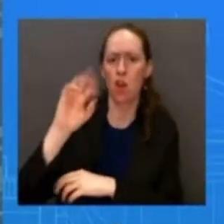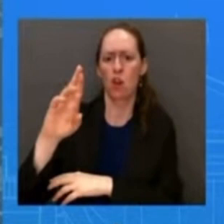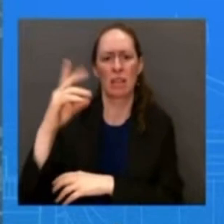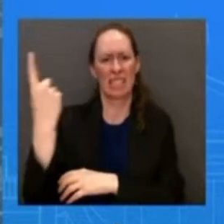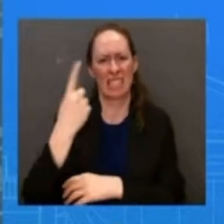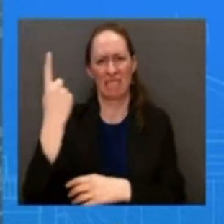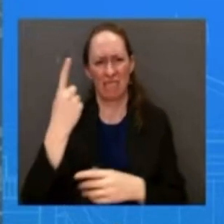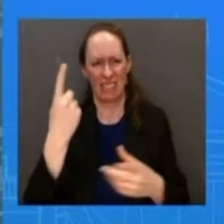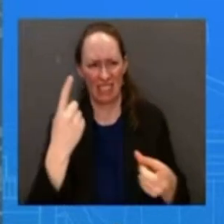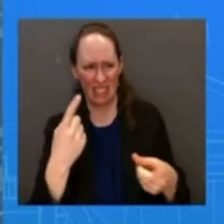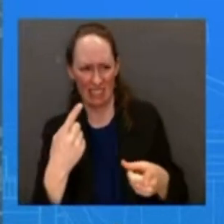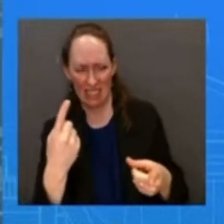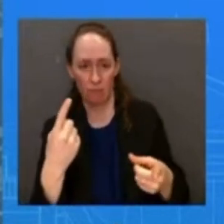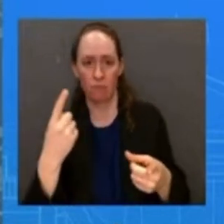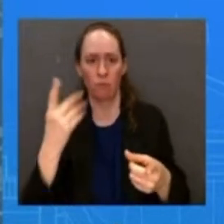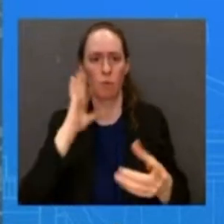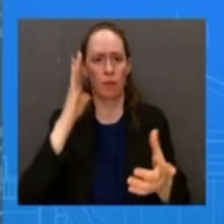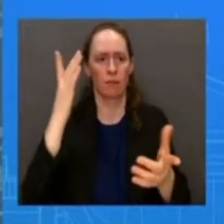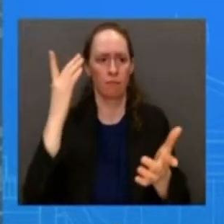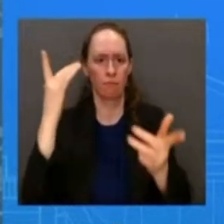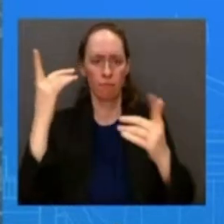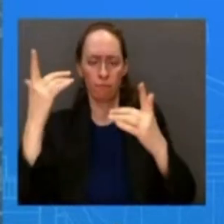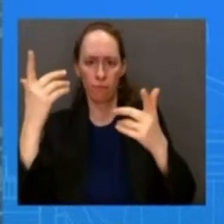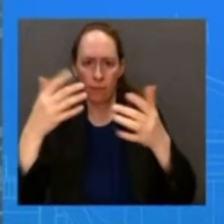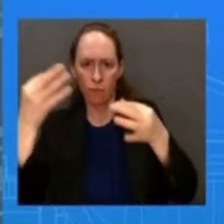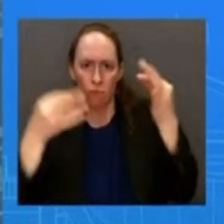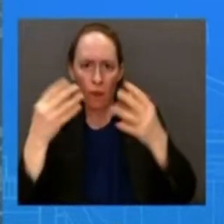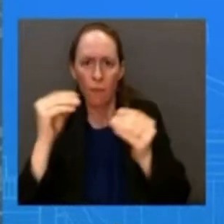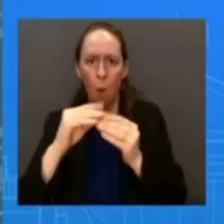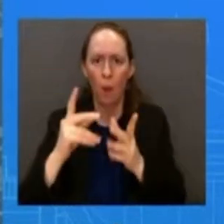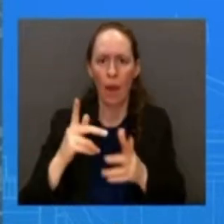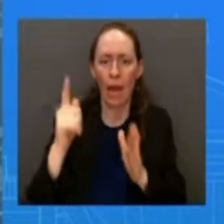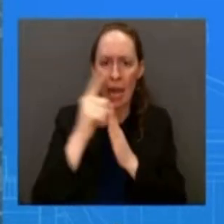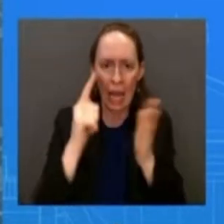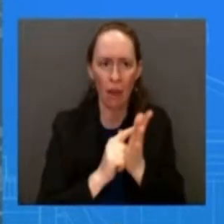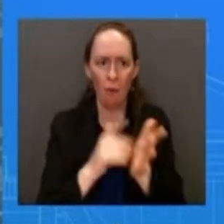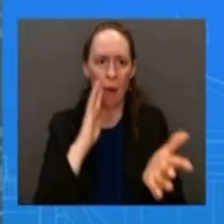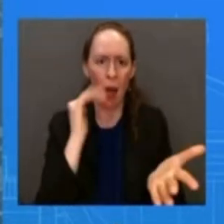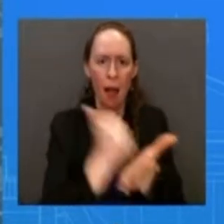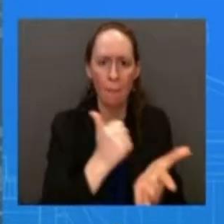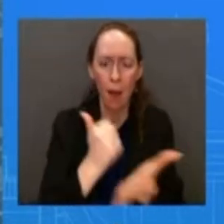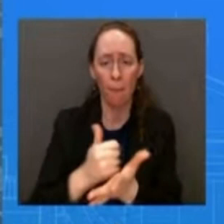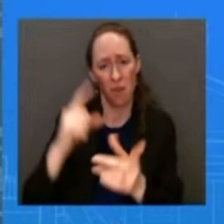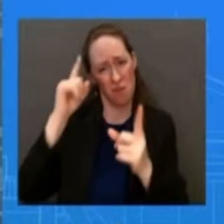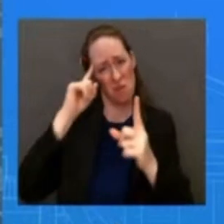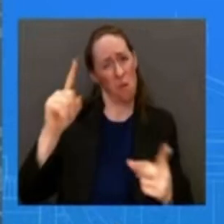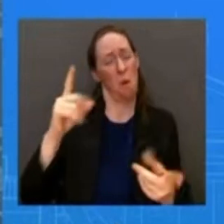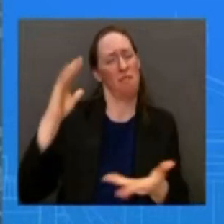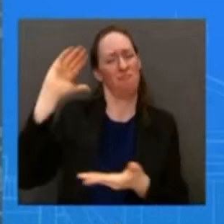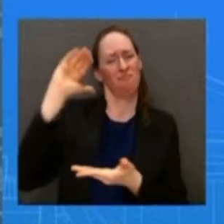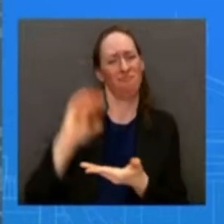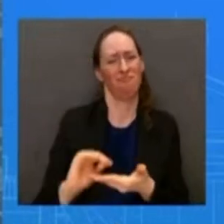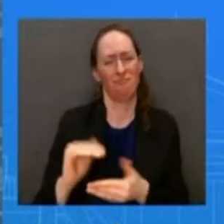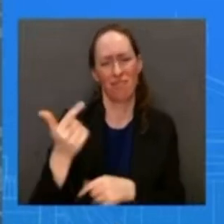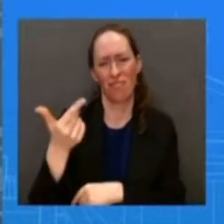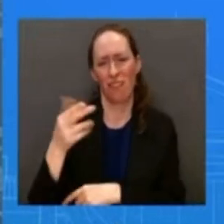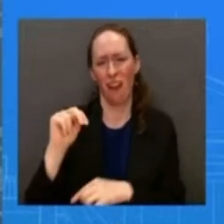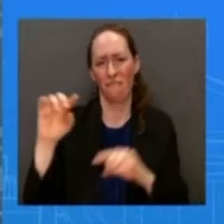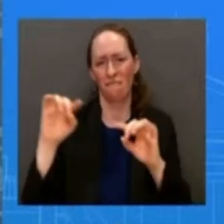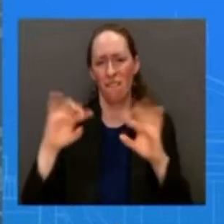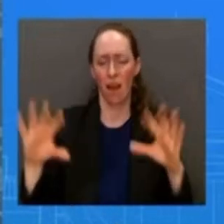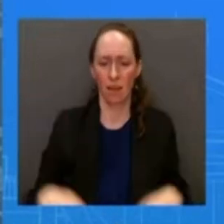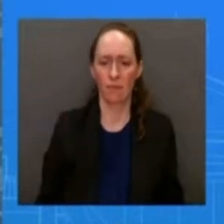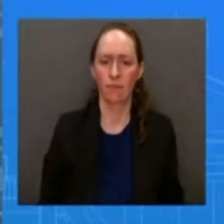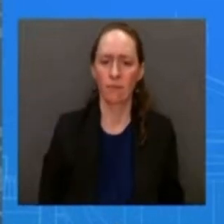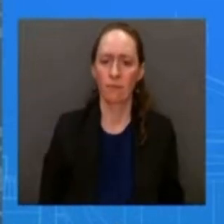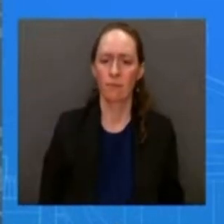and save lives the President has long championed red flag laws which could potentially have stopped shooters